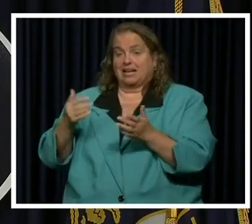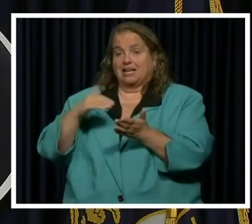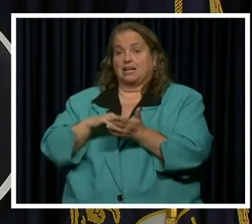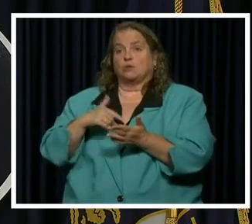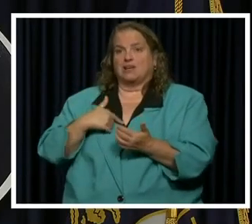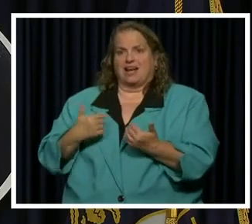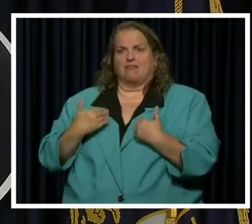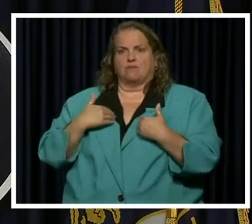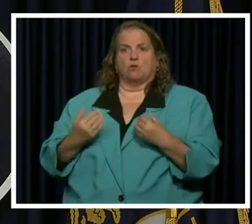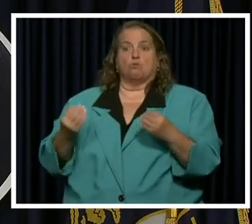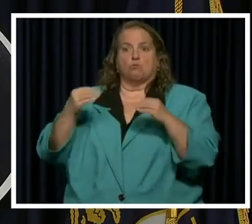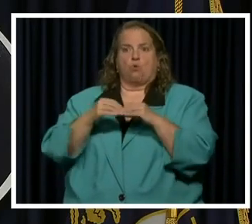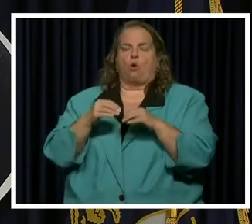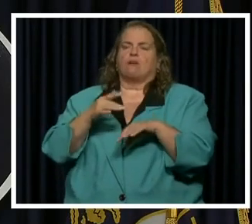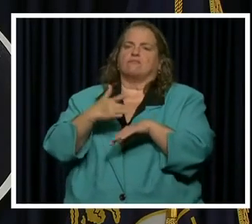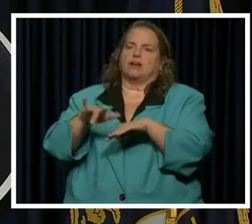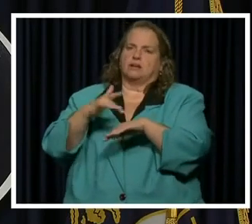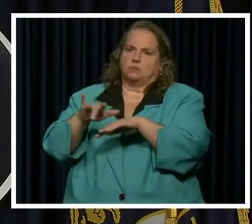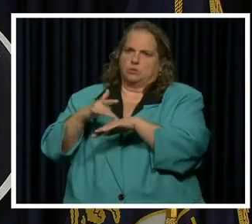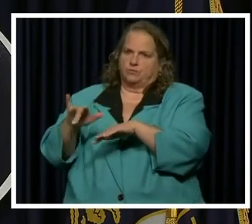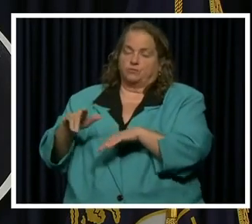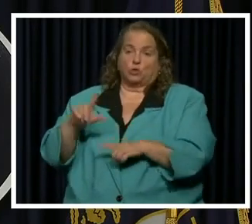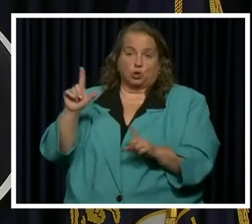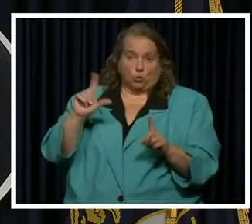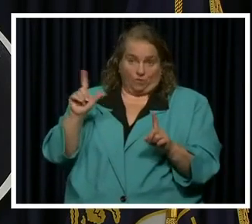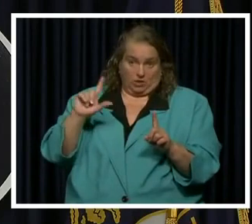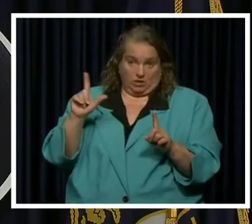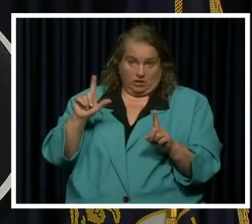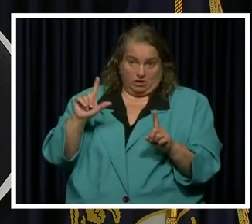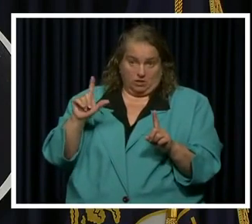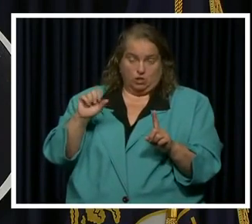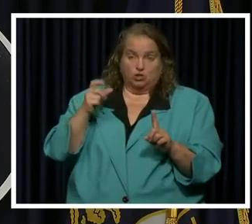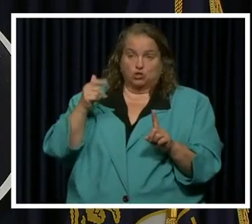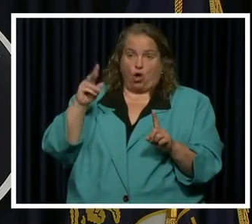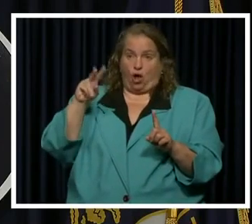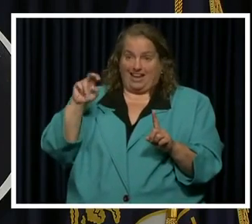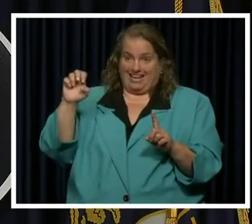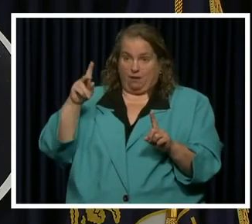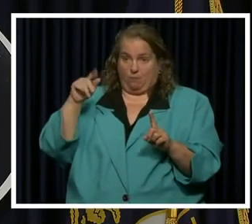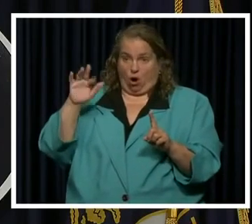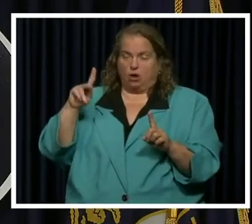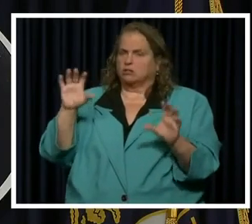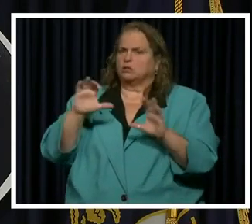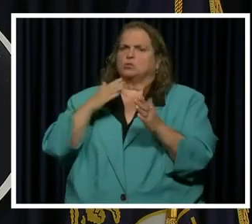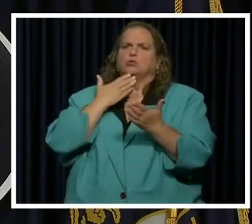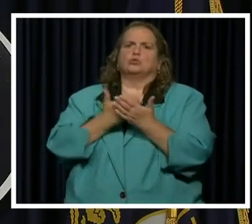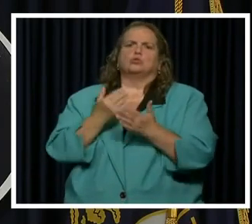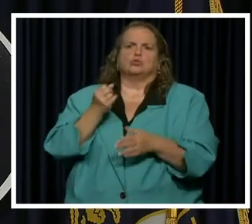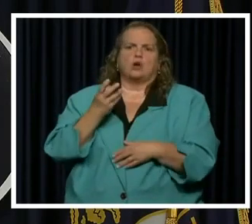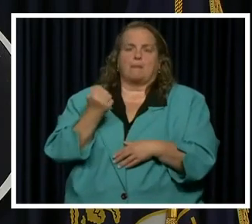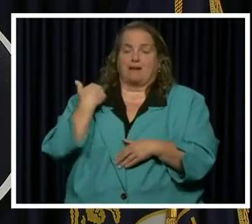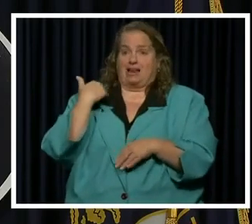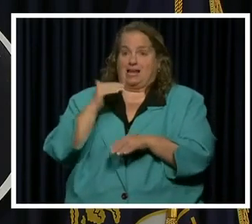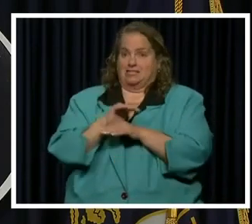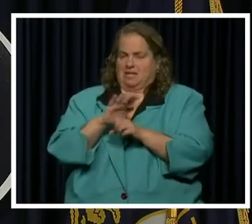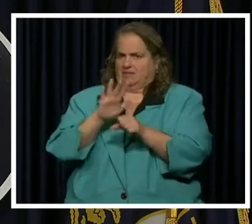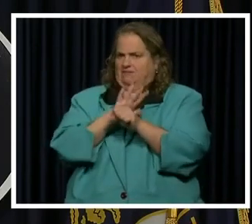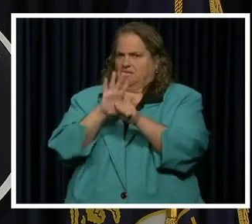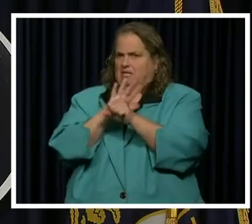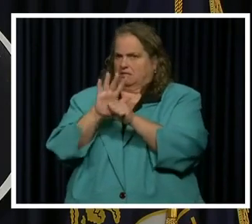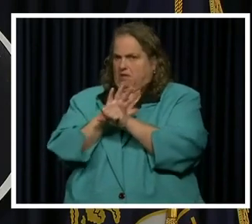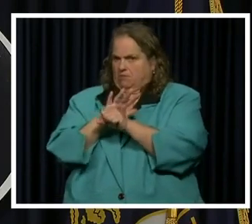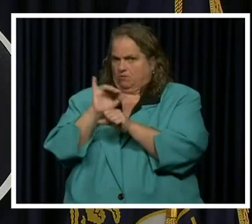we have more spots available. First of all, Louisville Shawnee Park's done a really good job after last night they filled up